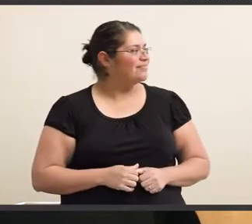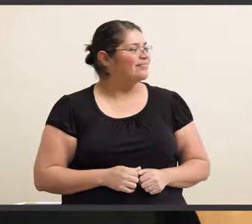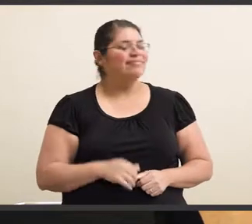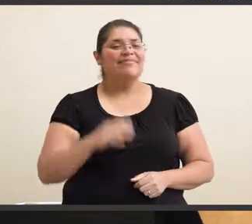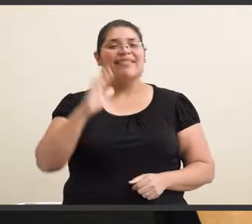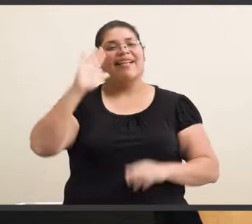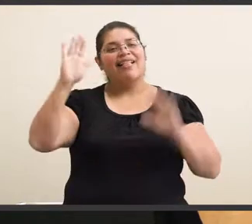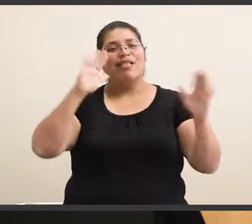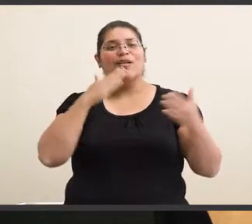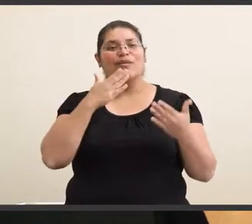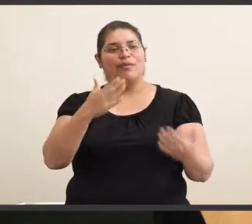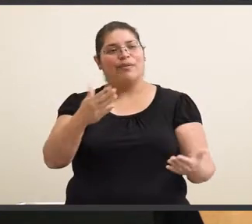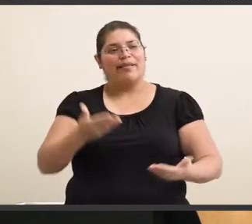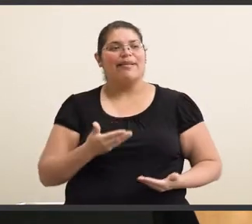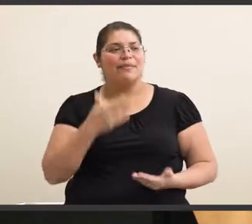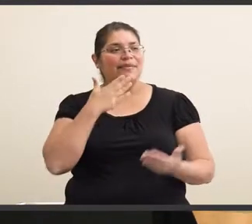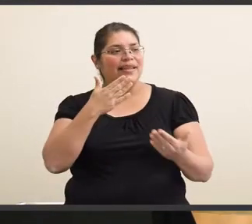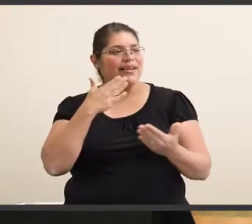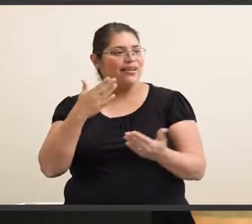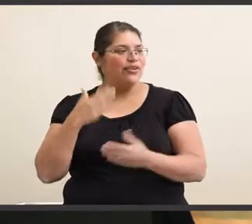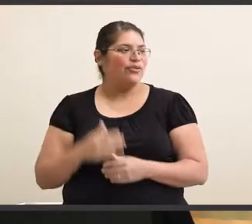Hello. Welcome. Thank you. Thank you.